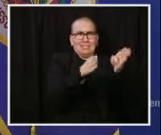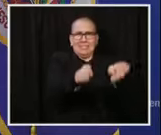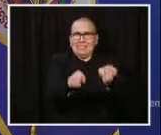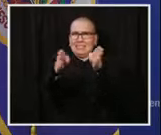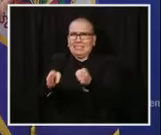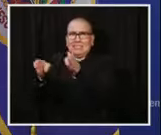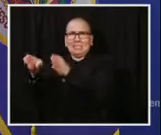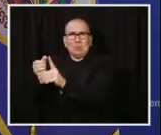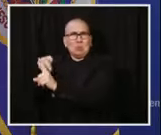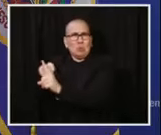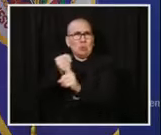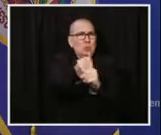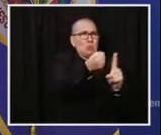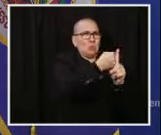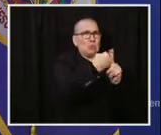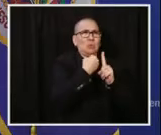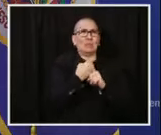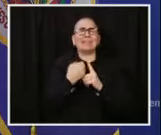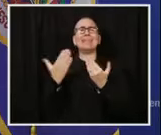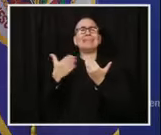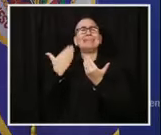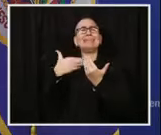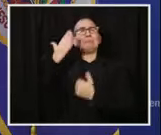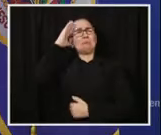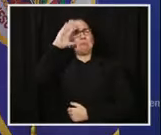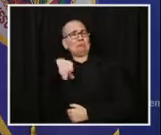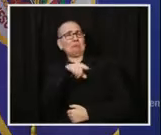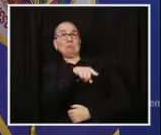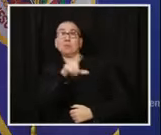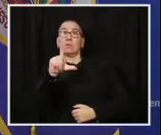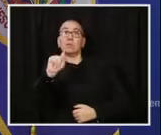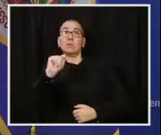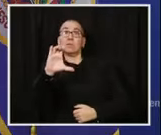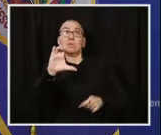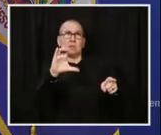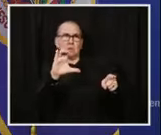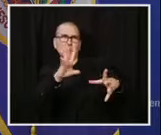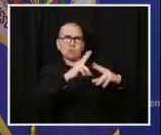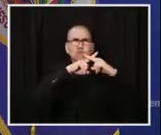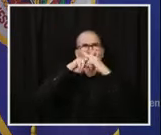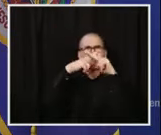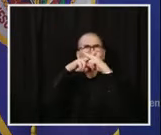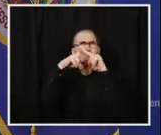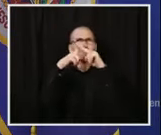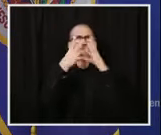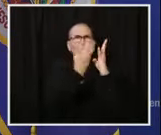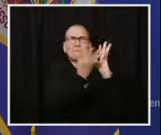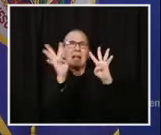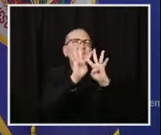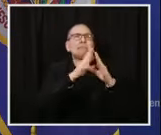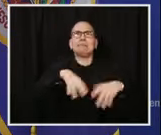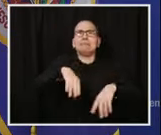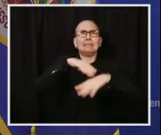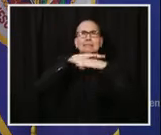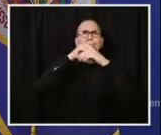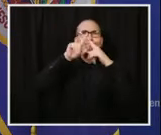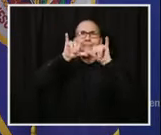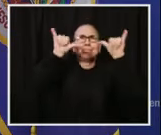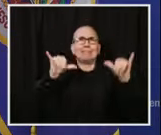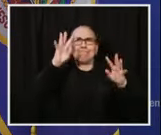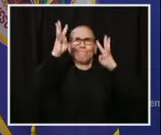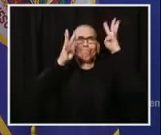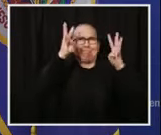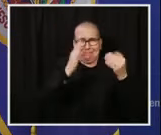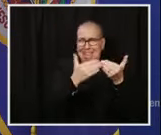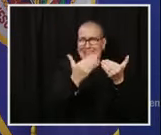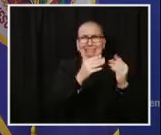know, just put up a fence around those places and not let anybody in? Because folks have to care for them. Folks have to come in and do the things pre-COVID, whether